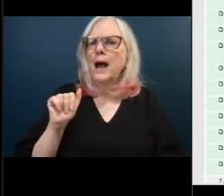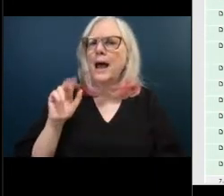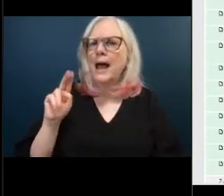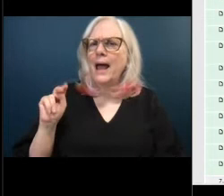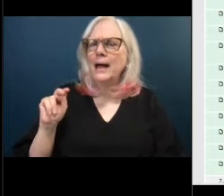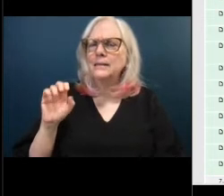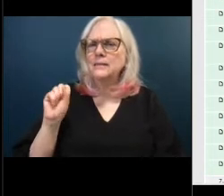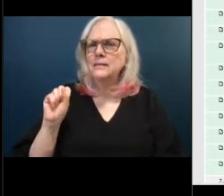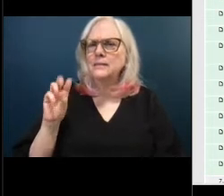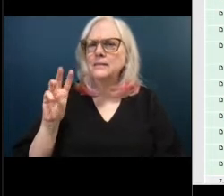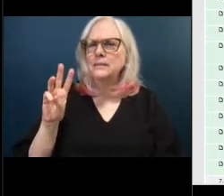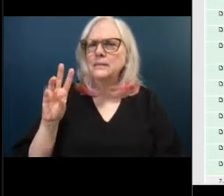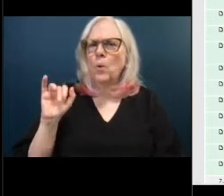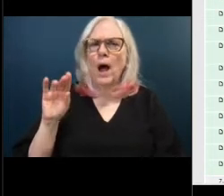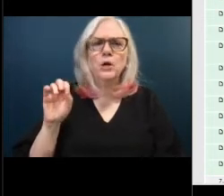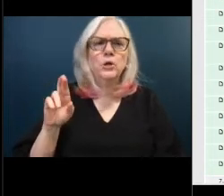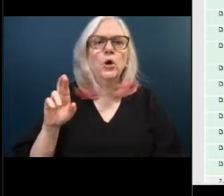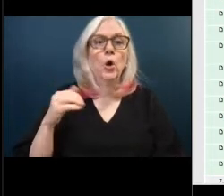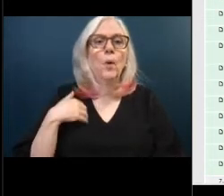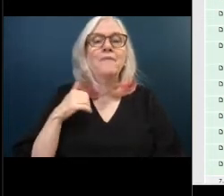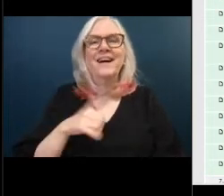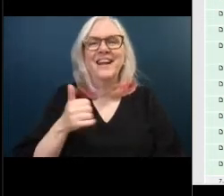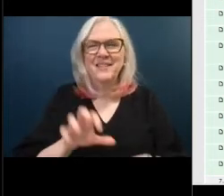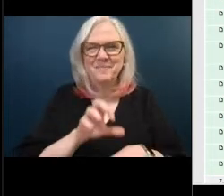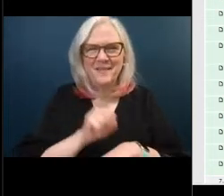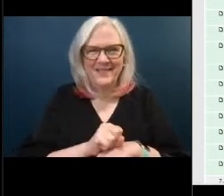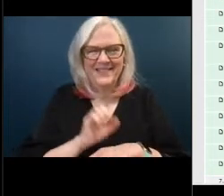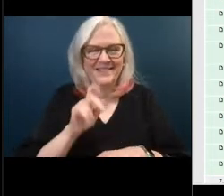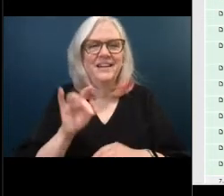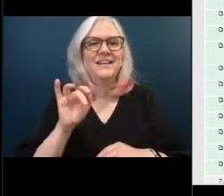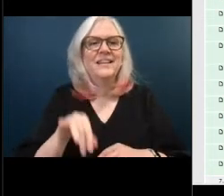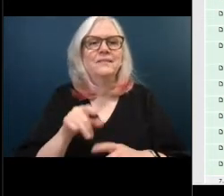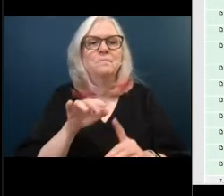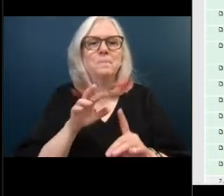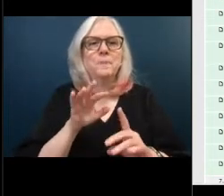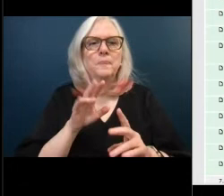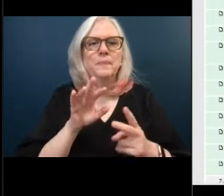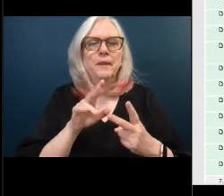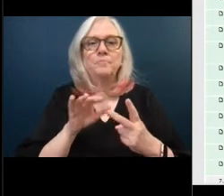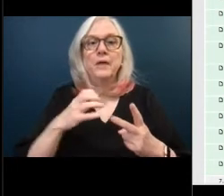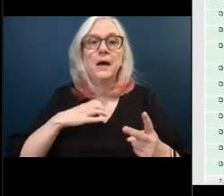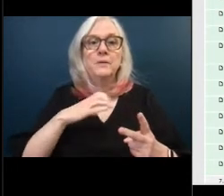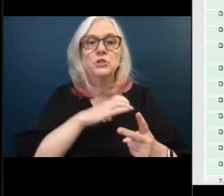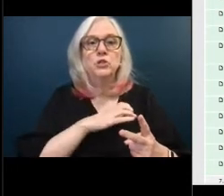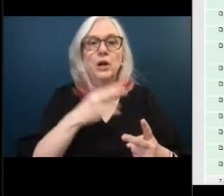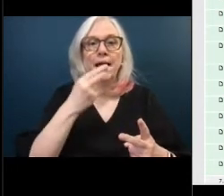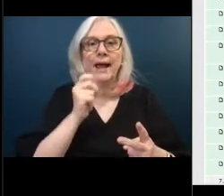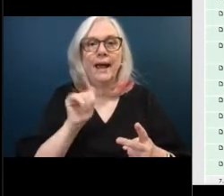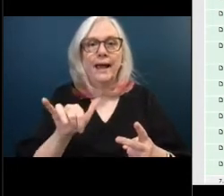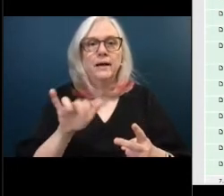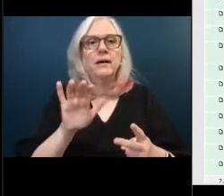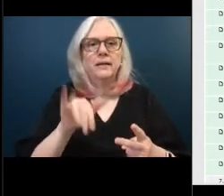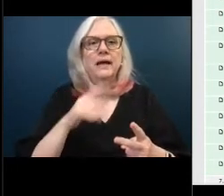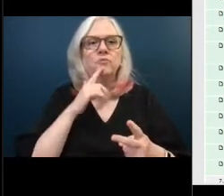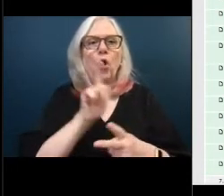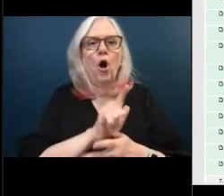have the option oh yes we have another appointment excuse me uh that is uh commissioner hey that is your appointment for an alternate